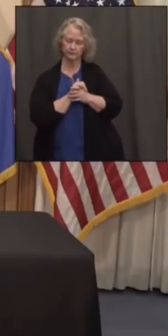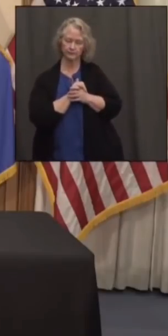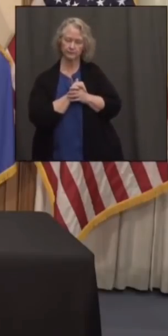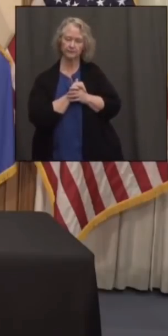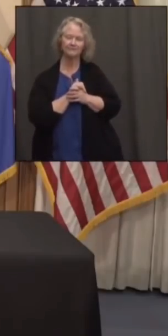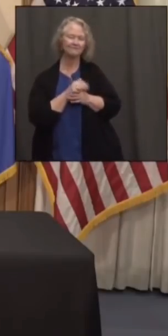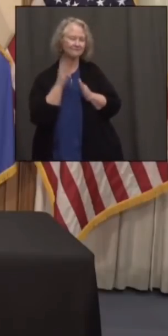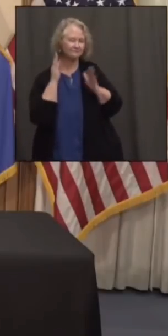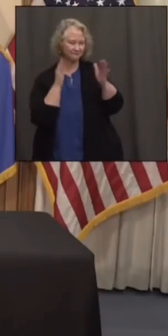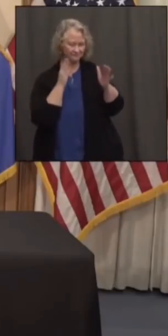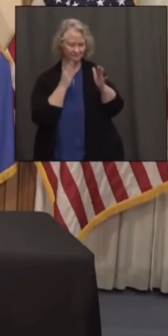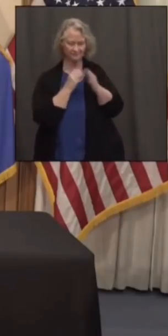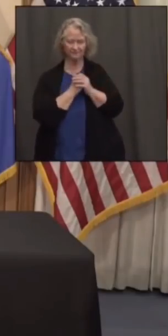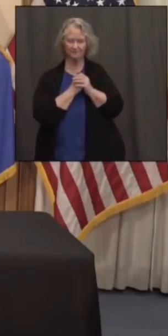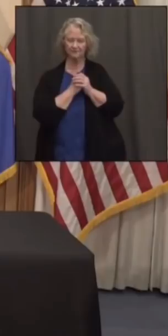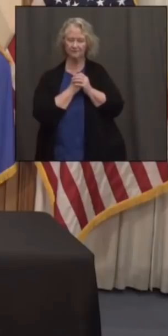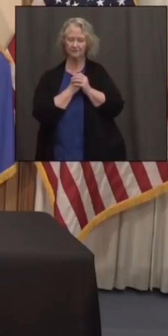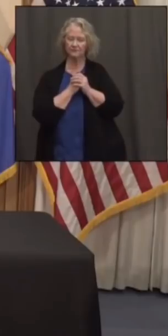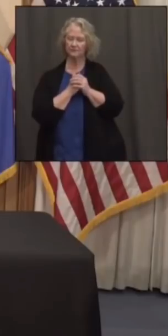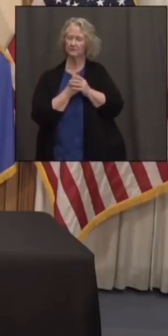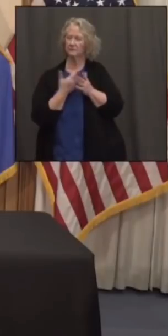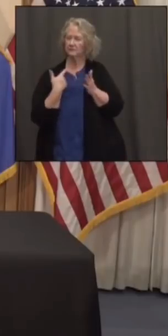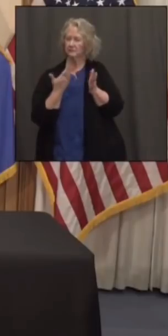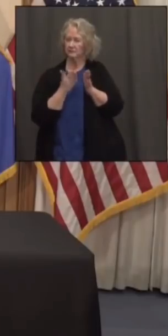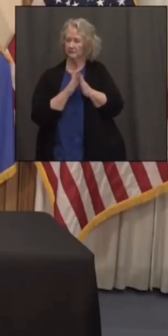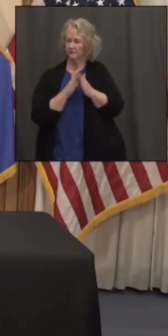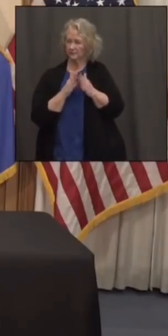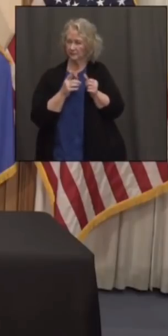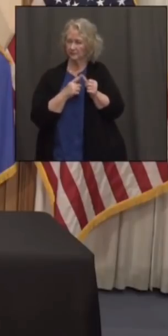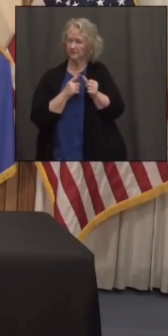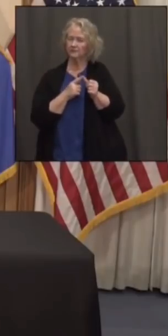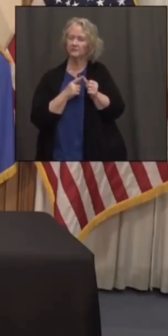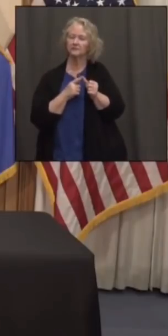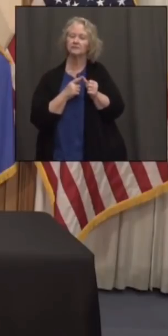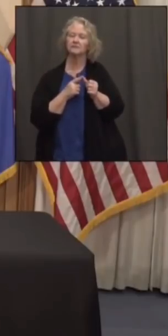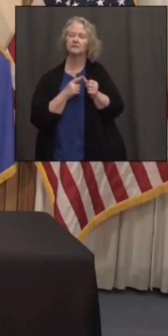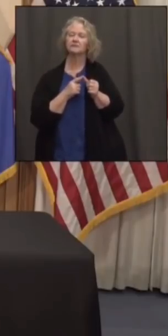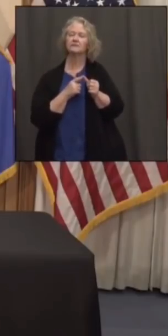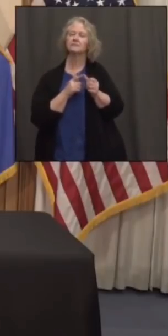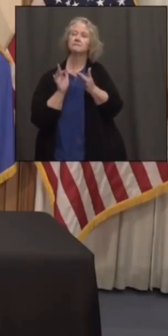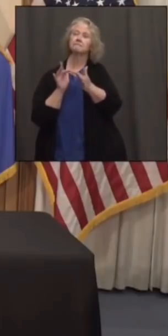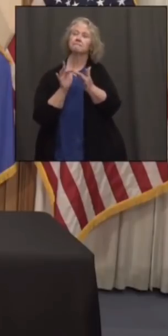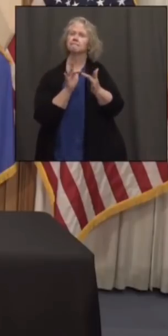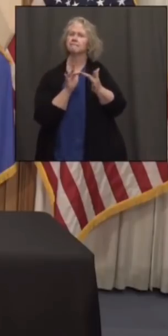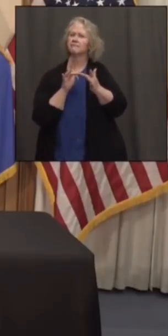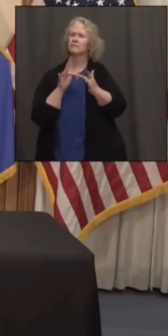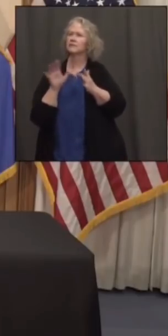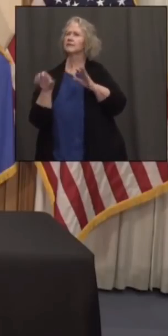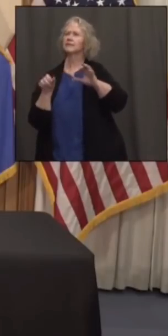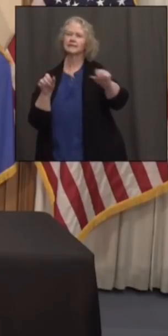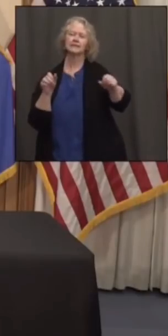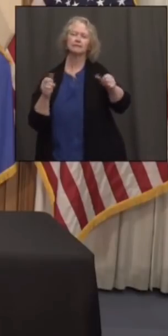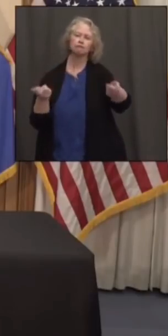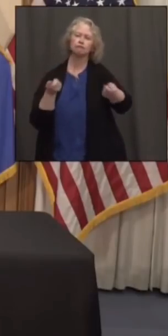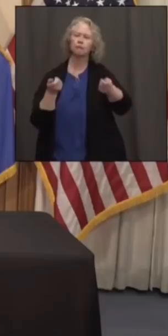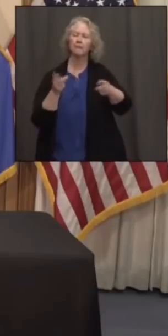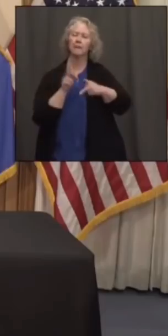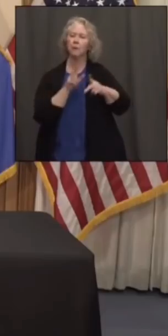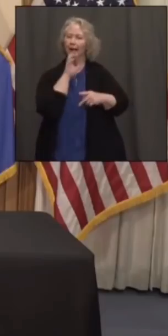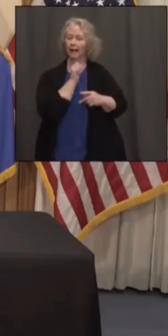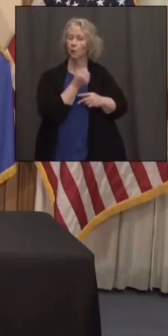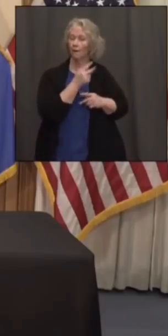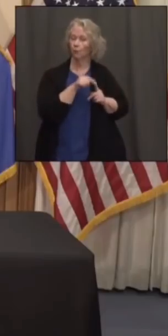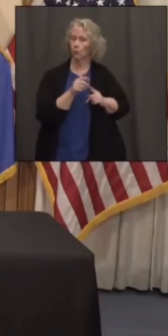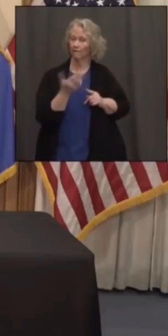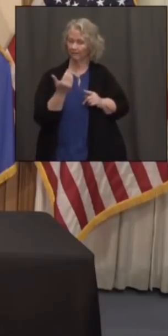Hi, everybody. I wanted to ask, first of all, about outreach to kids 12 to 15, because we've seen, at least in